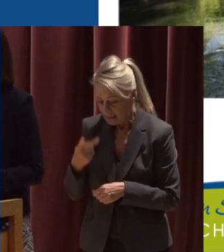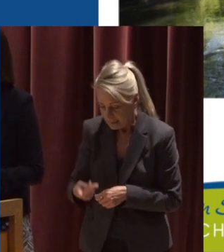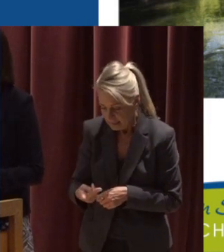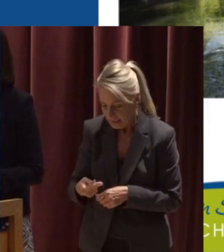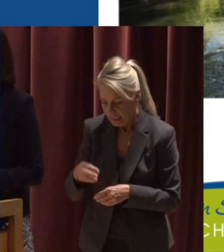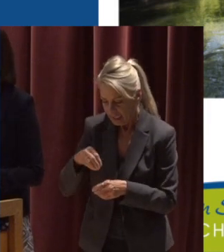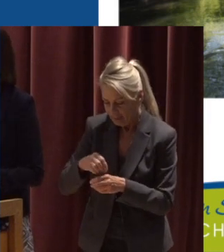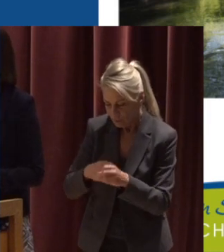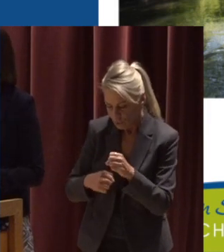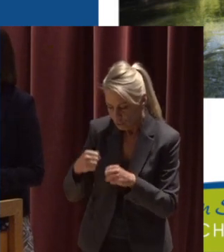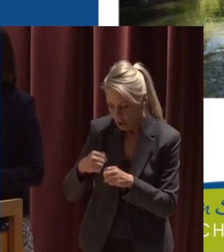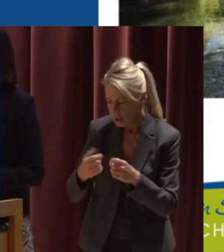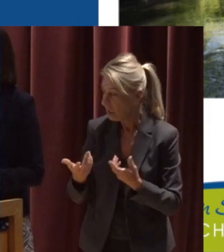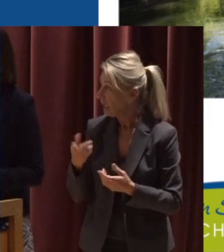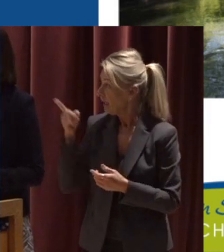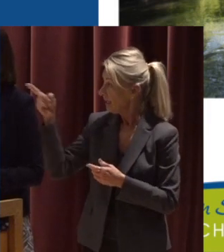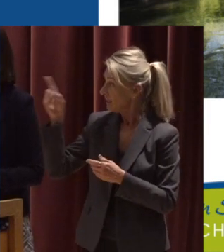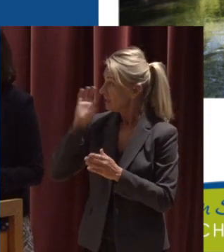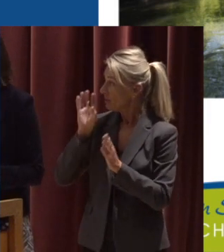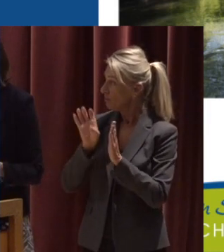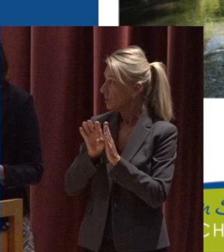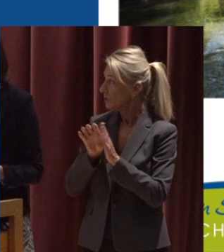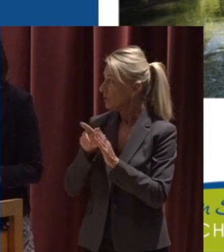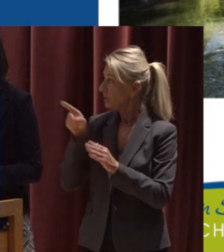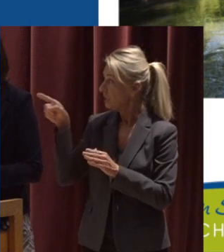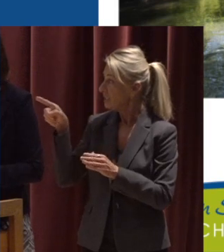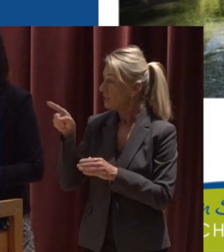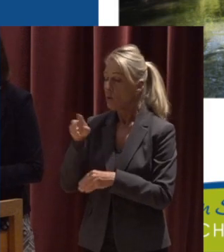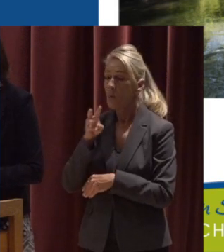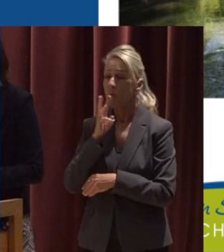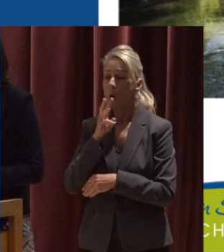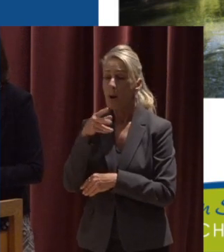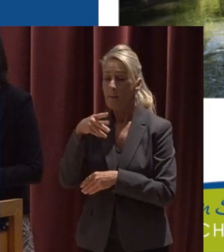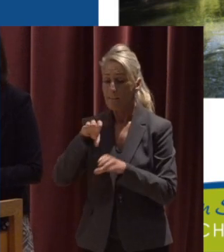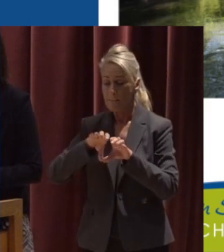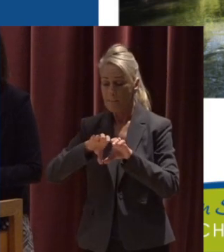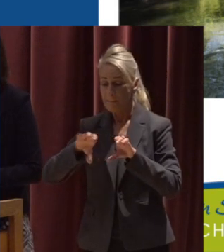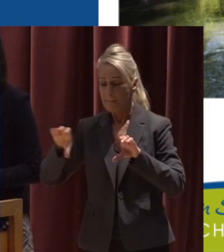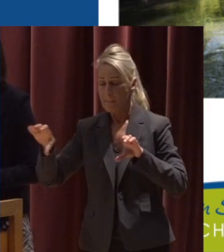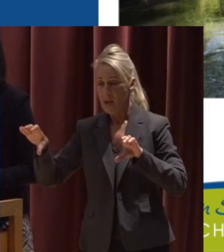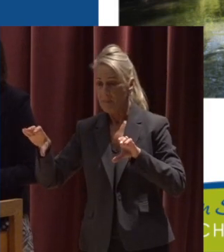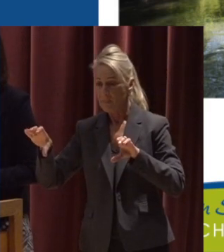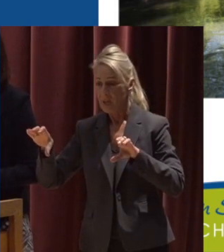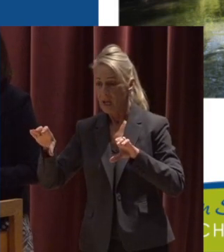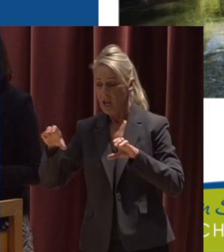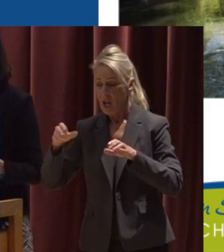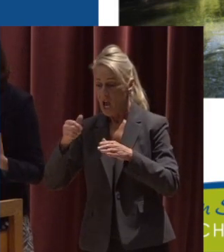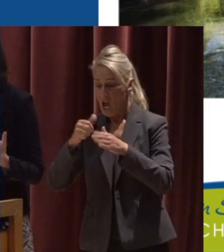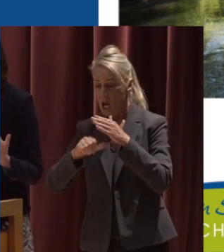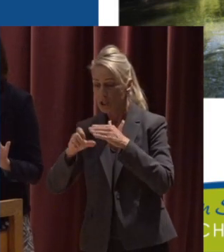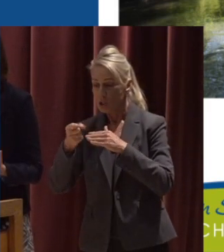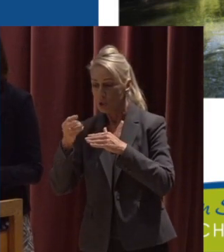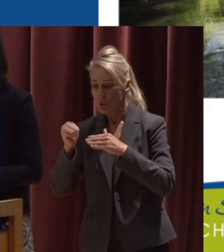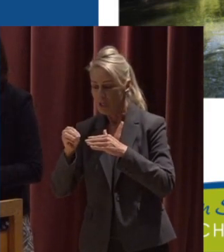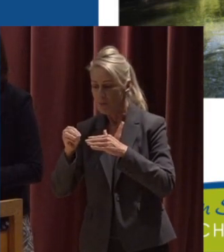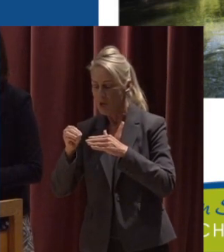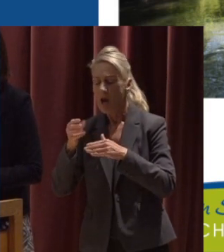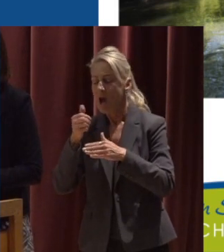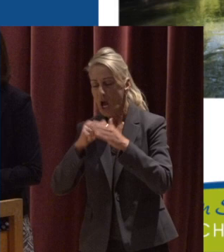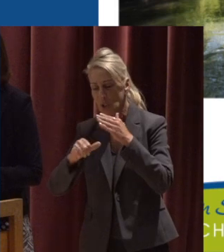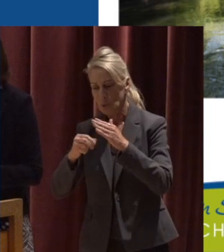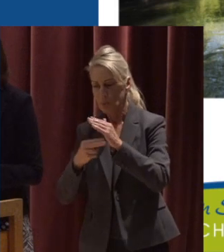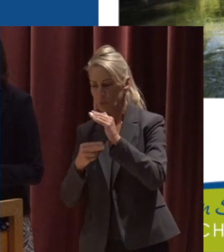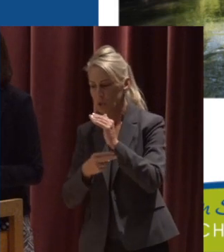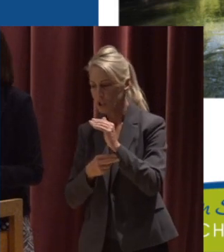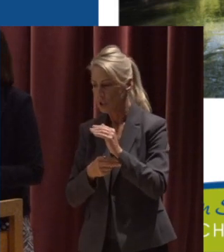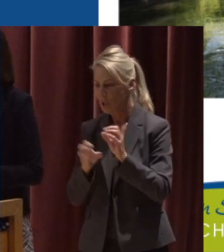For example, this picture over here is a water pipe that was crossing a stream under a bridge Nobody would have normally seen it until